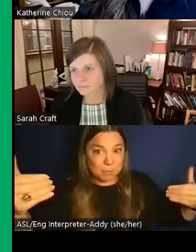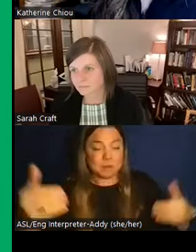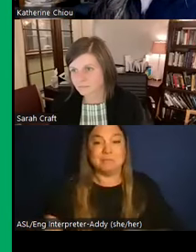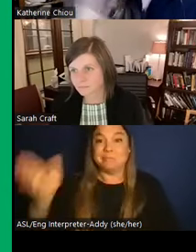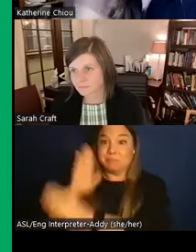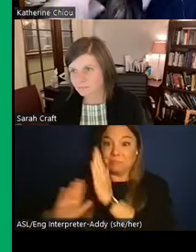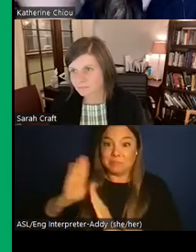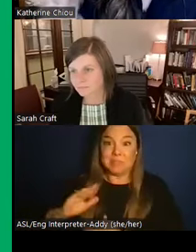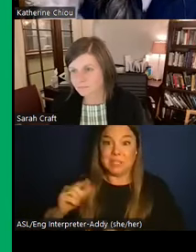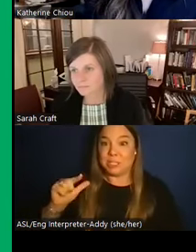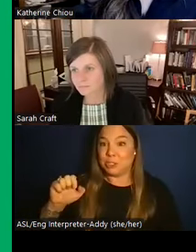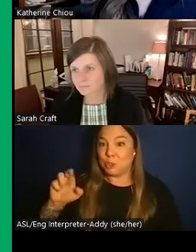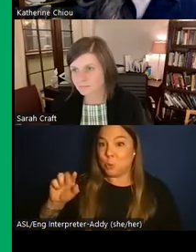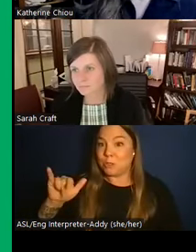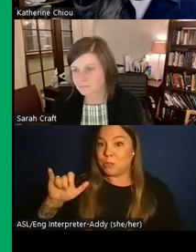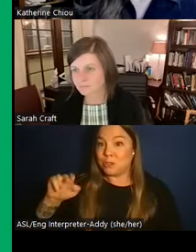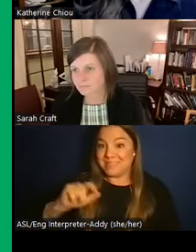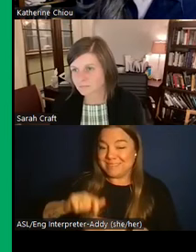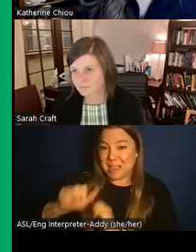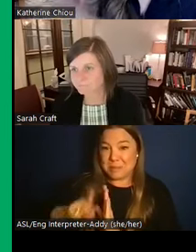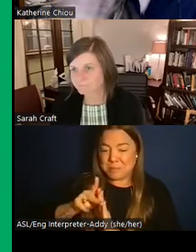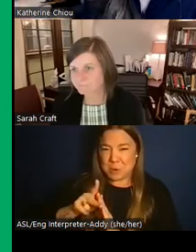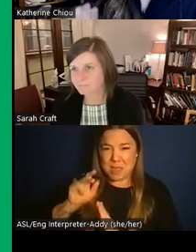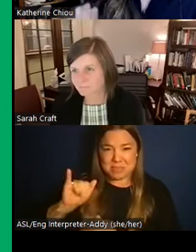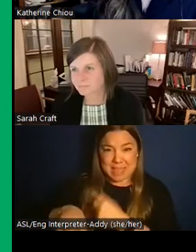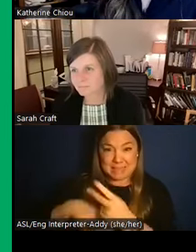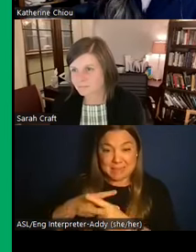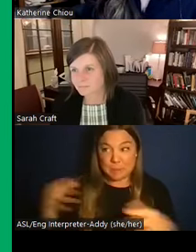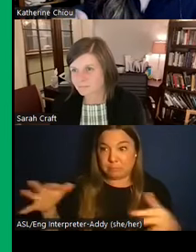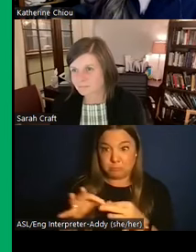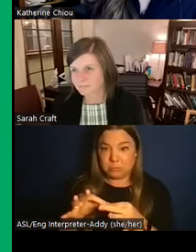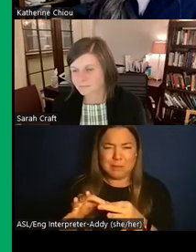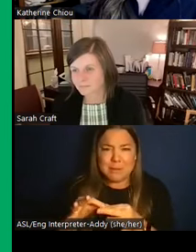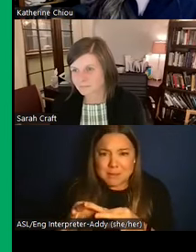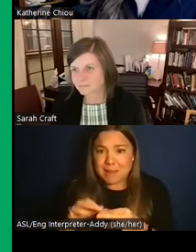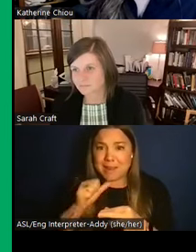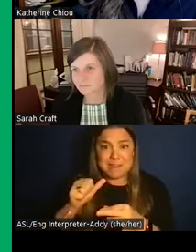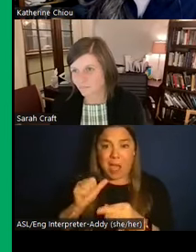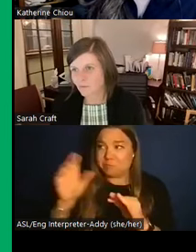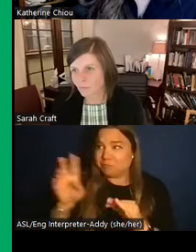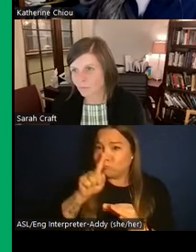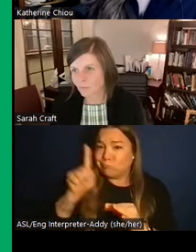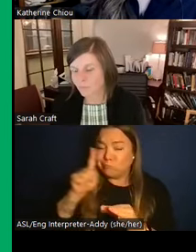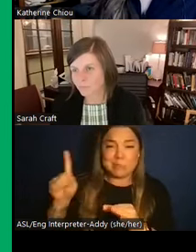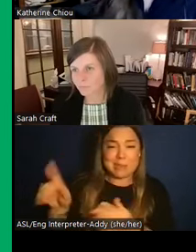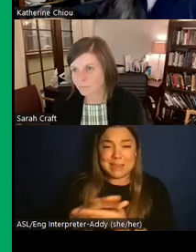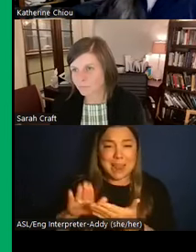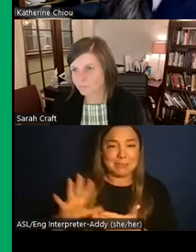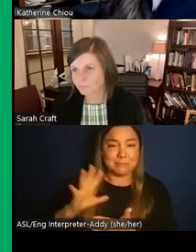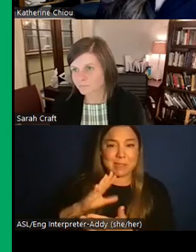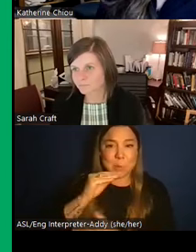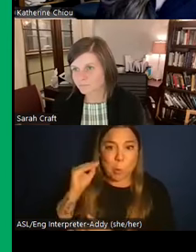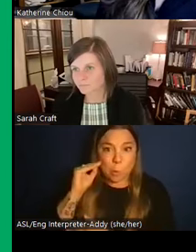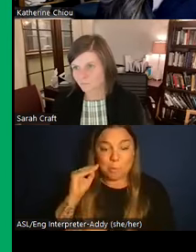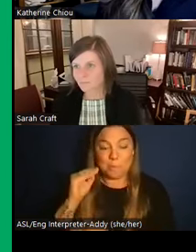you wouldn't be able to see that in rich households, right? Nobody wanted to see such mundane activities like food preparation that was like hidden